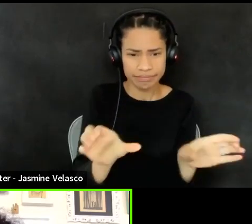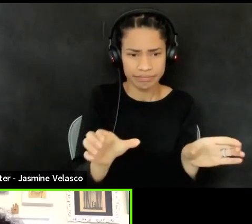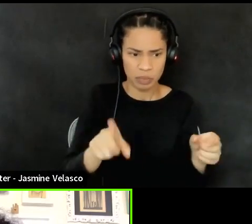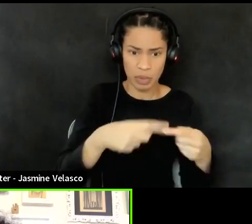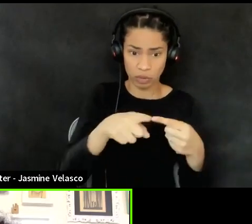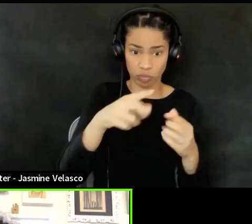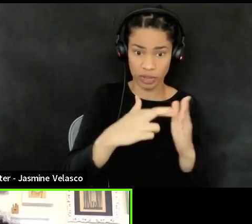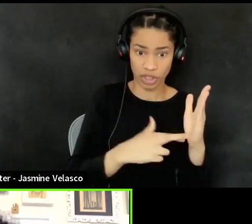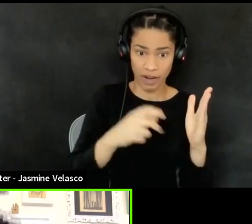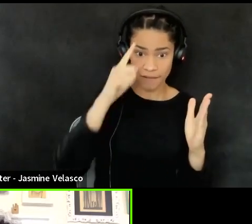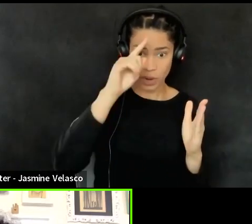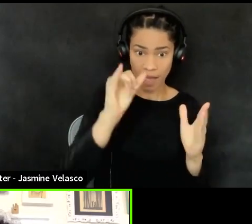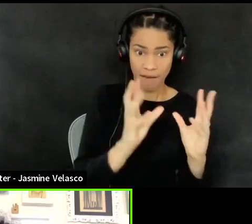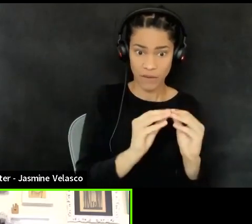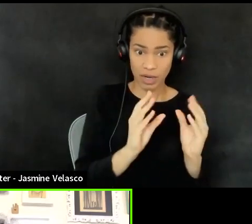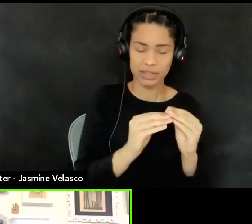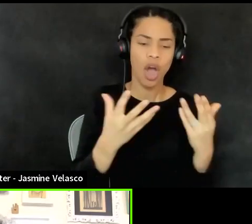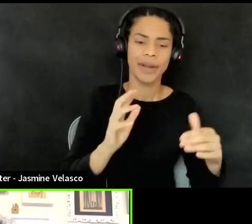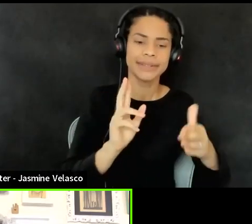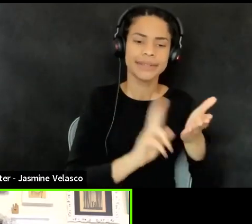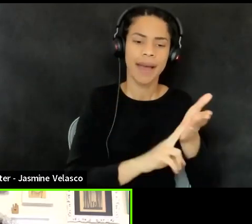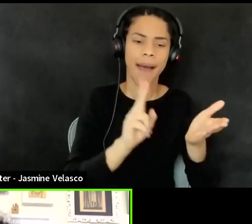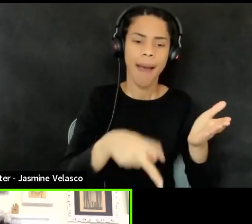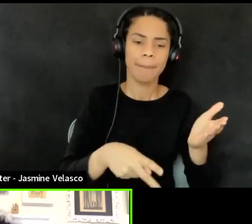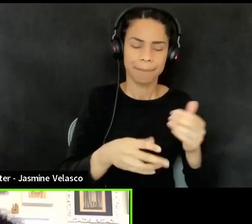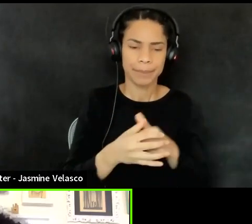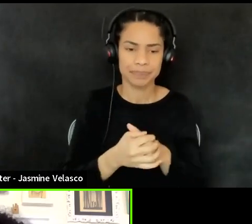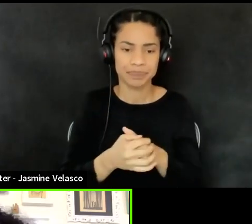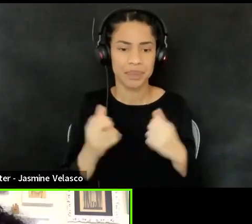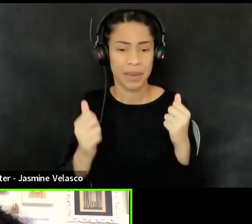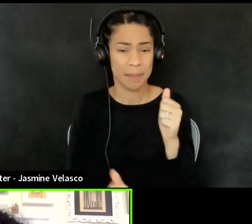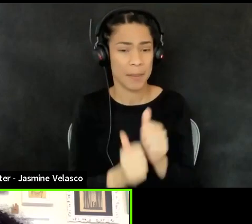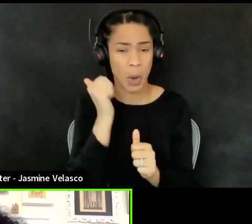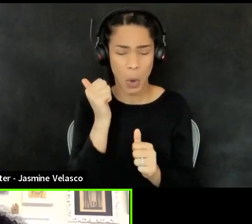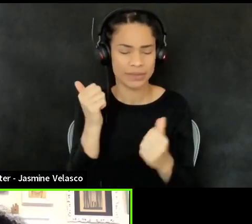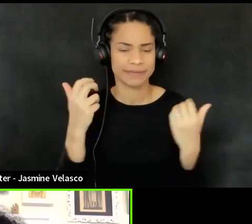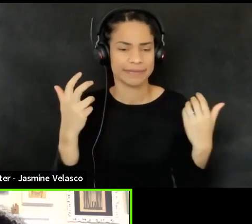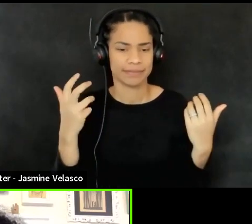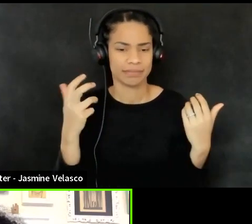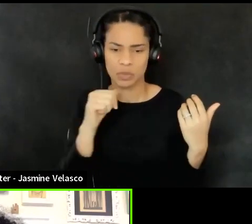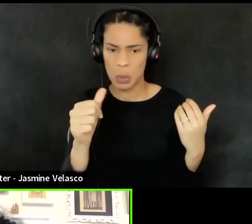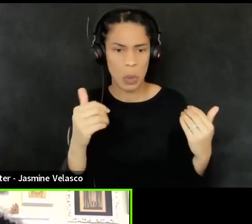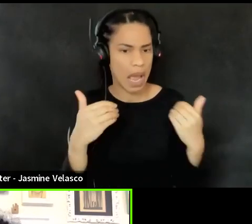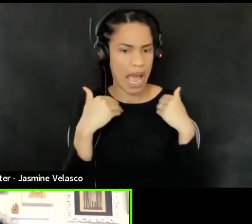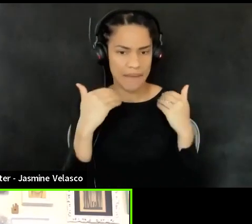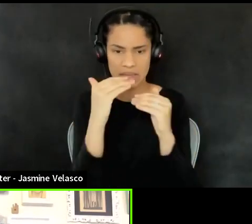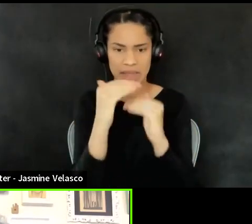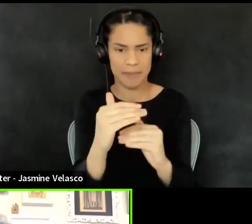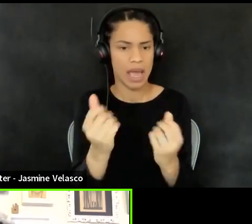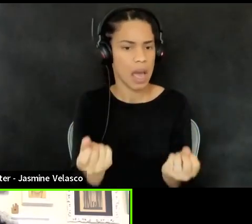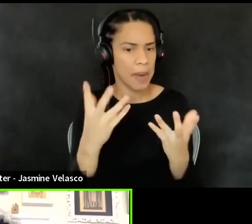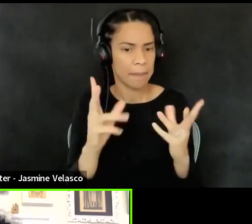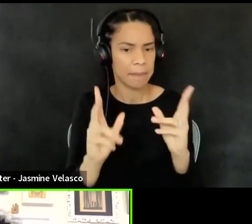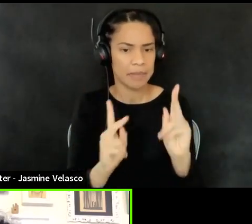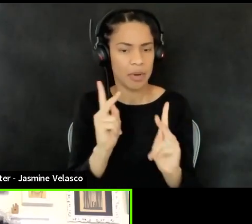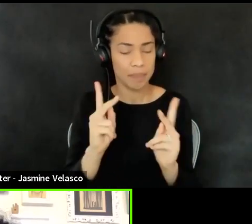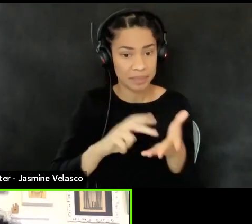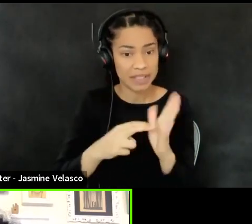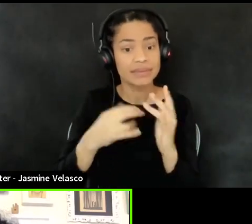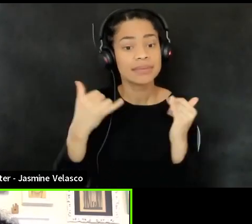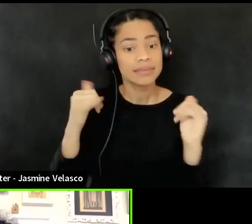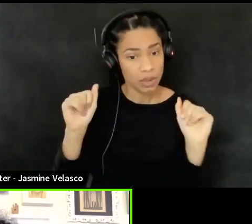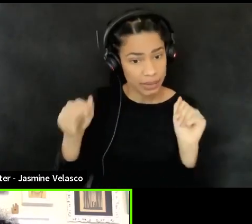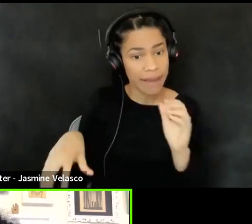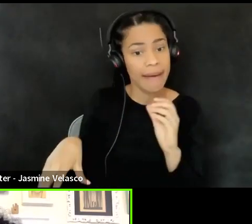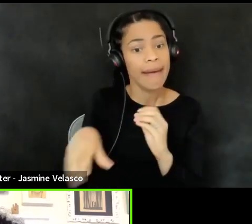conference. Most of our breakout sessions don't have capacity restrictions, so you can still add them to your